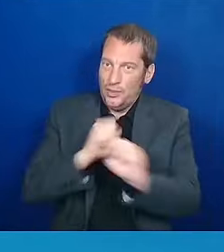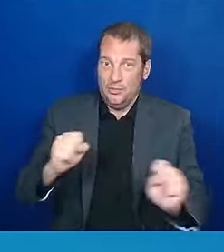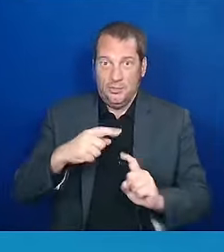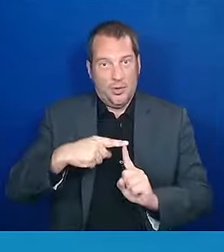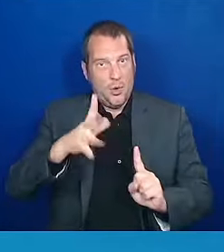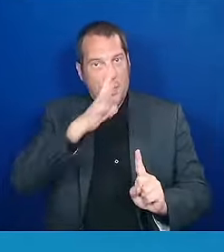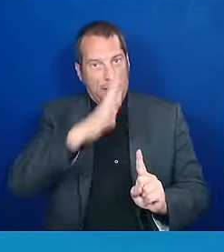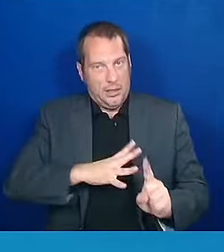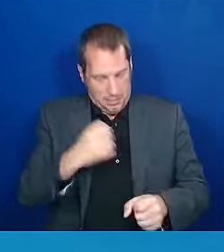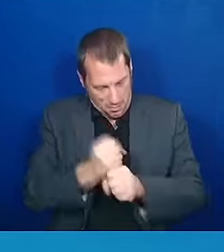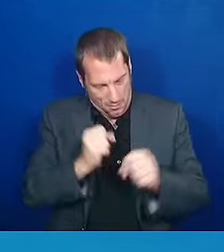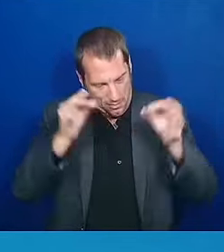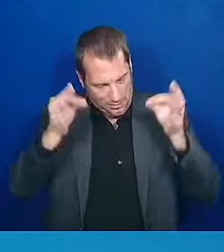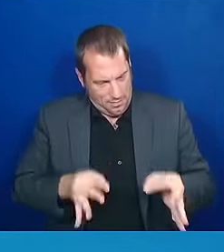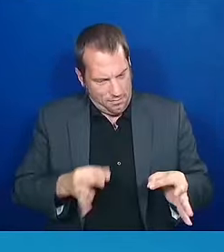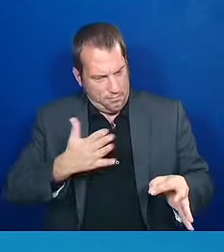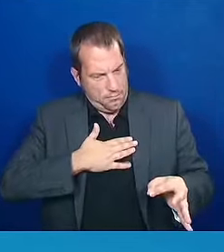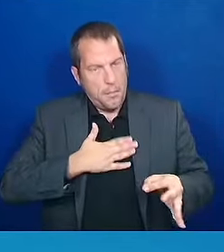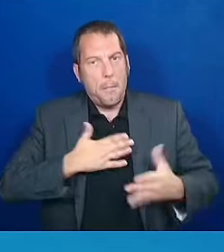her what to do.